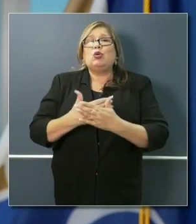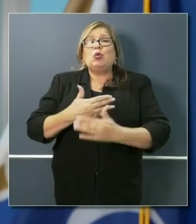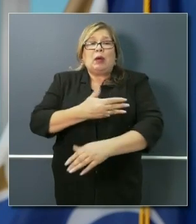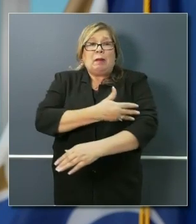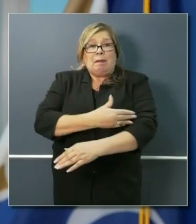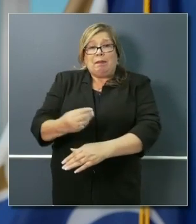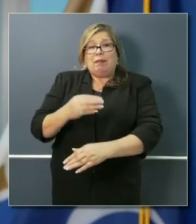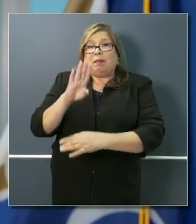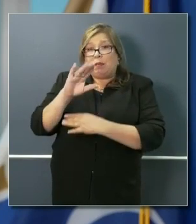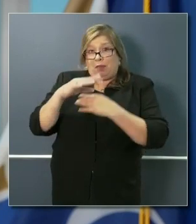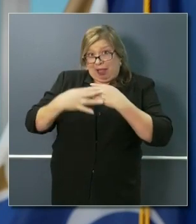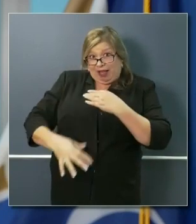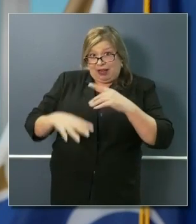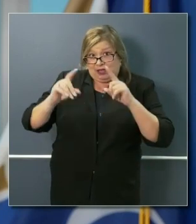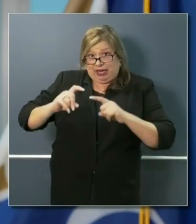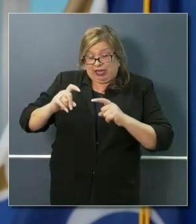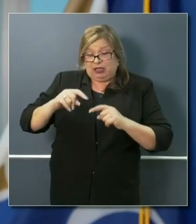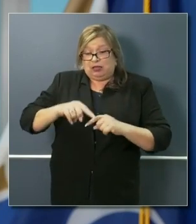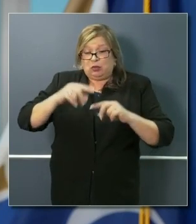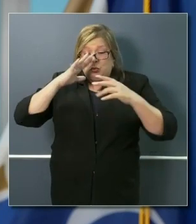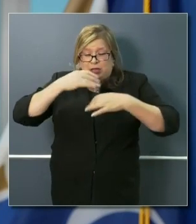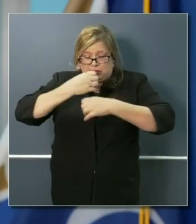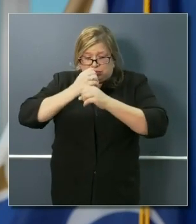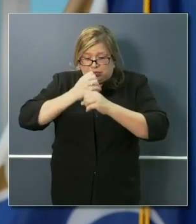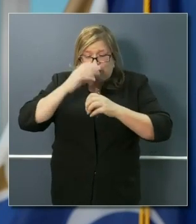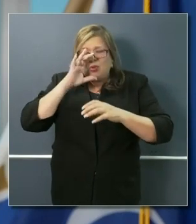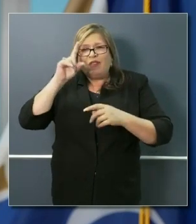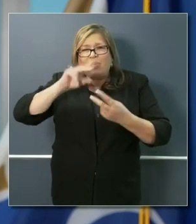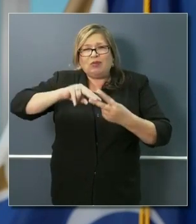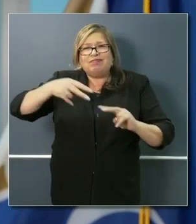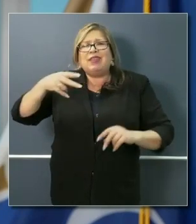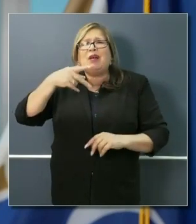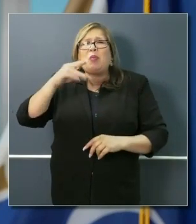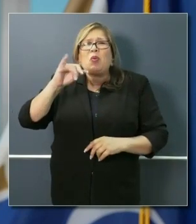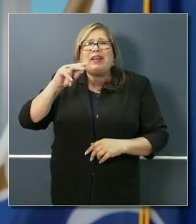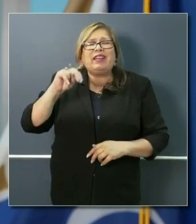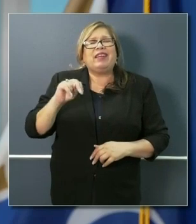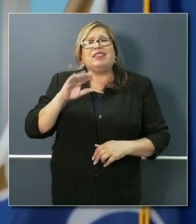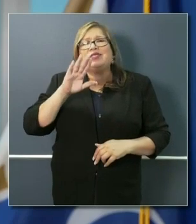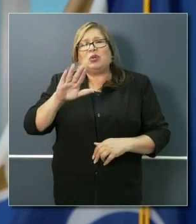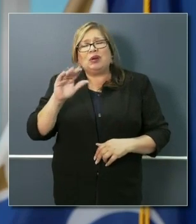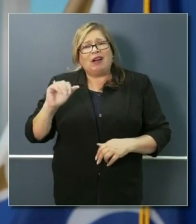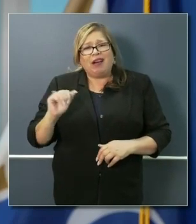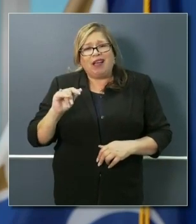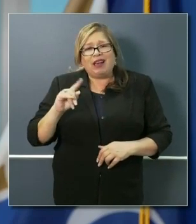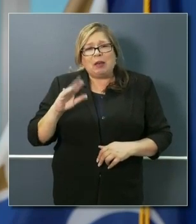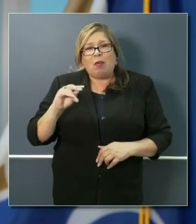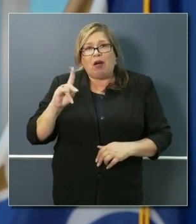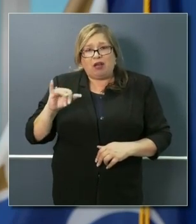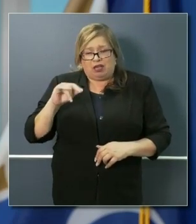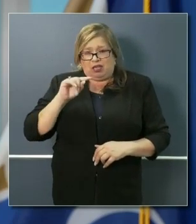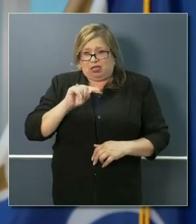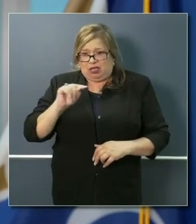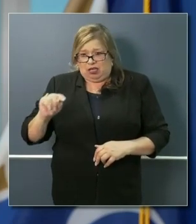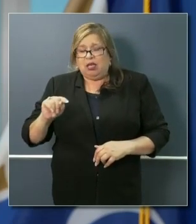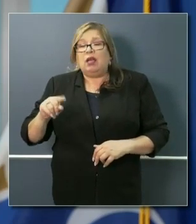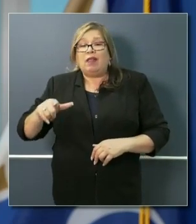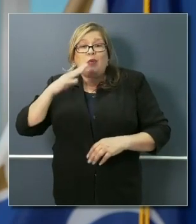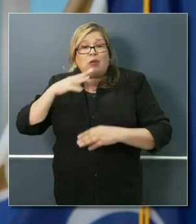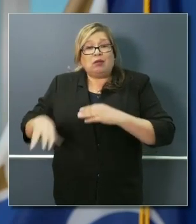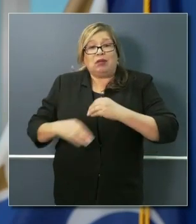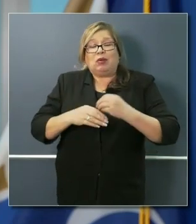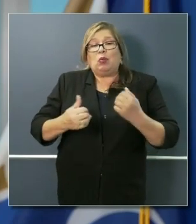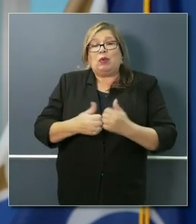are the blood-based tests that look for proteins related to your immune system and antibodies, begin to supplement just the PCR